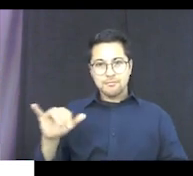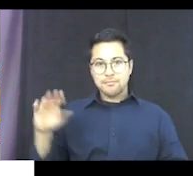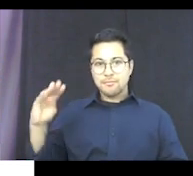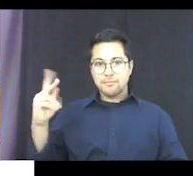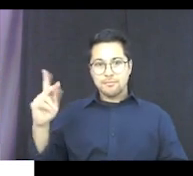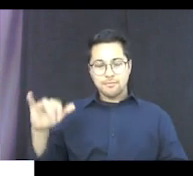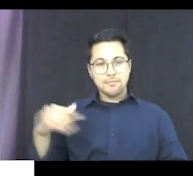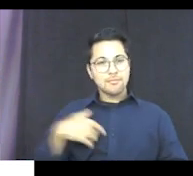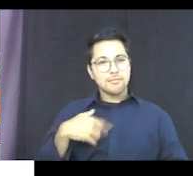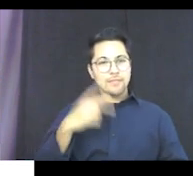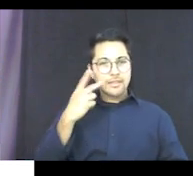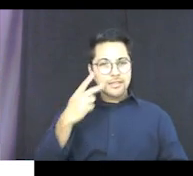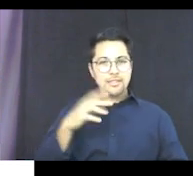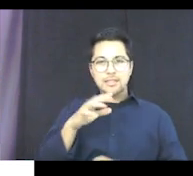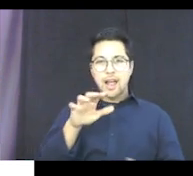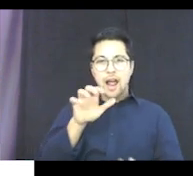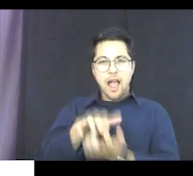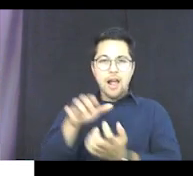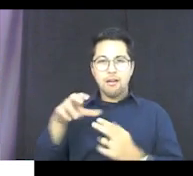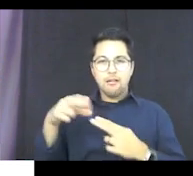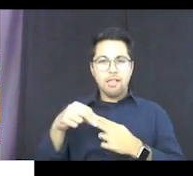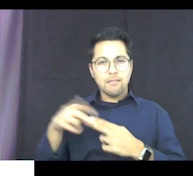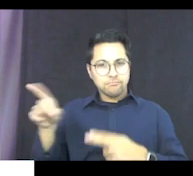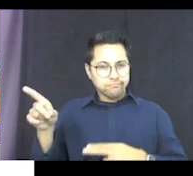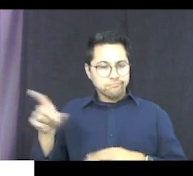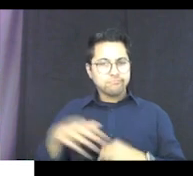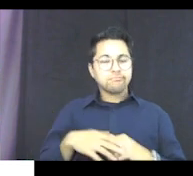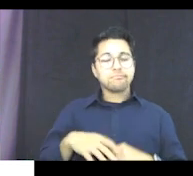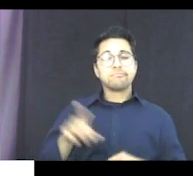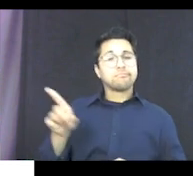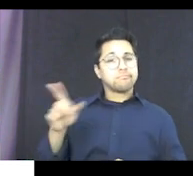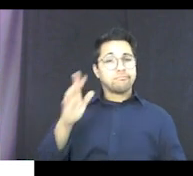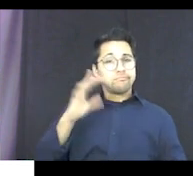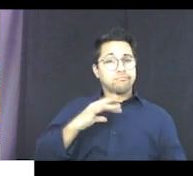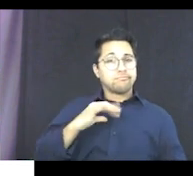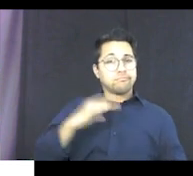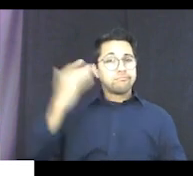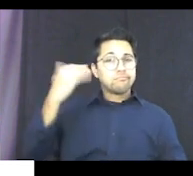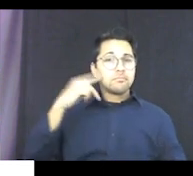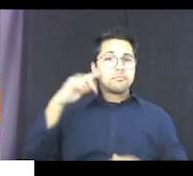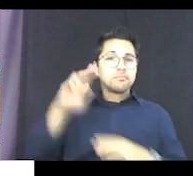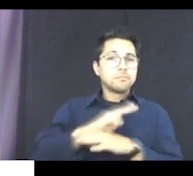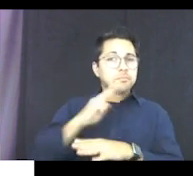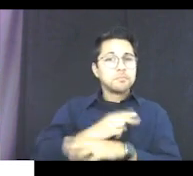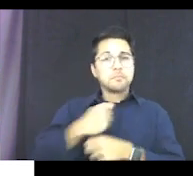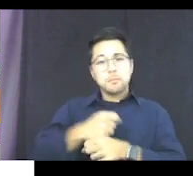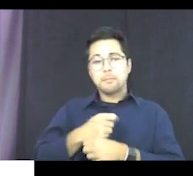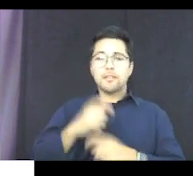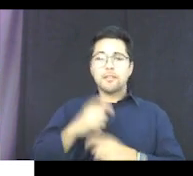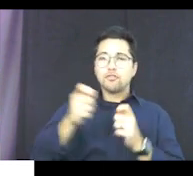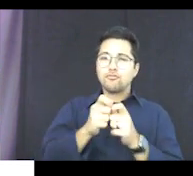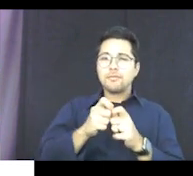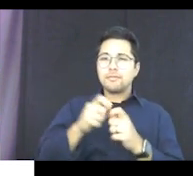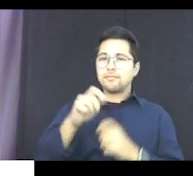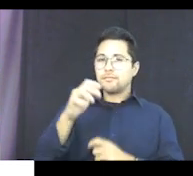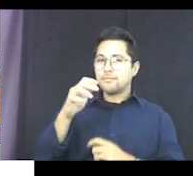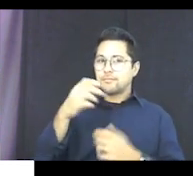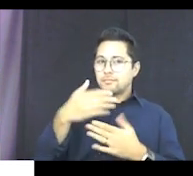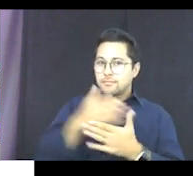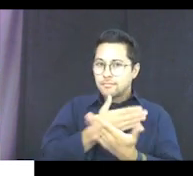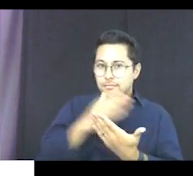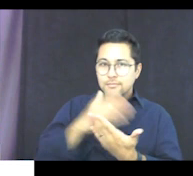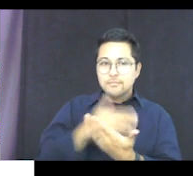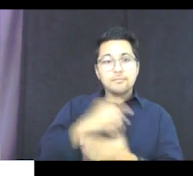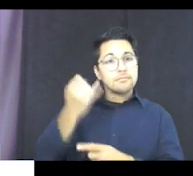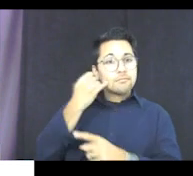can see how the alligator clips are attached there. But this is great because you can make unique instruments specific to your students' needs. So if your